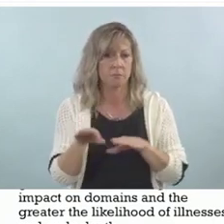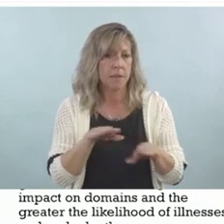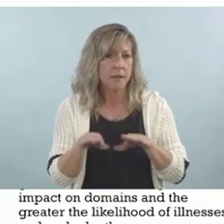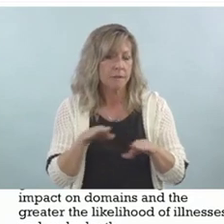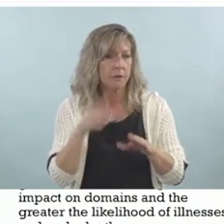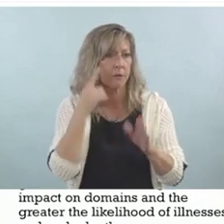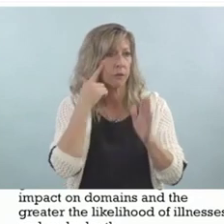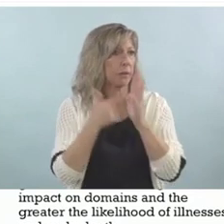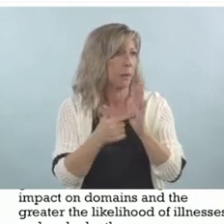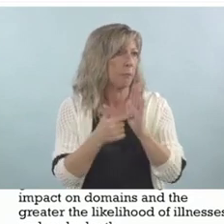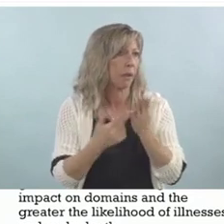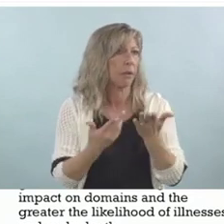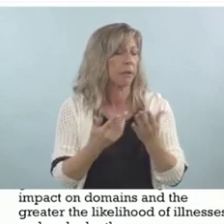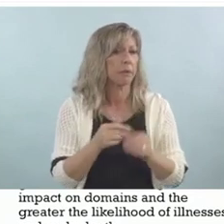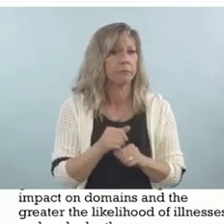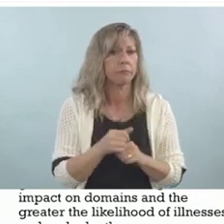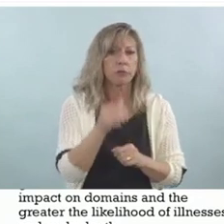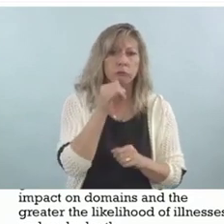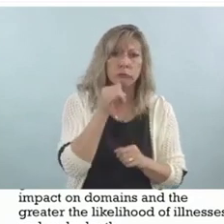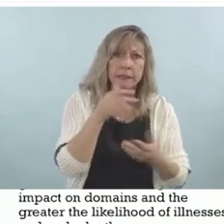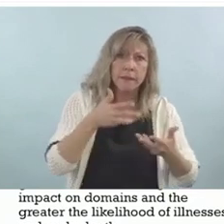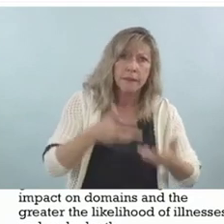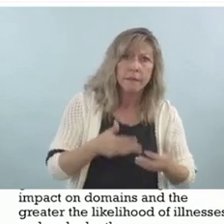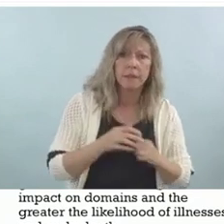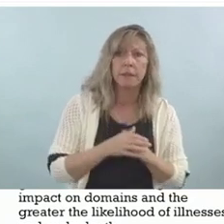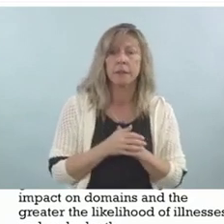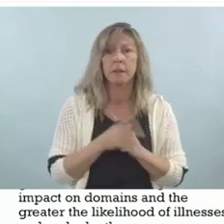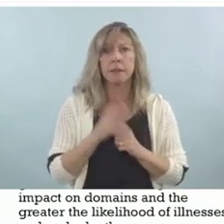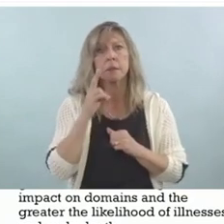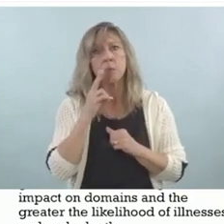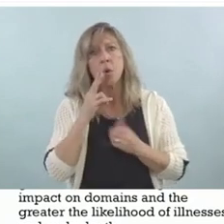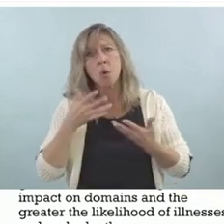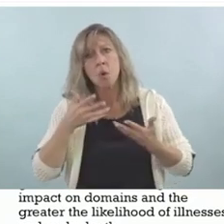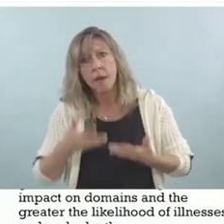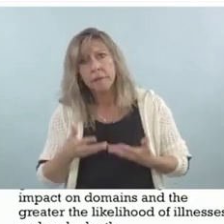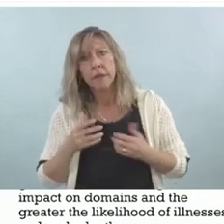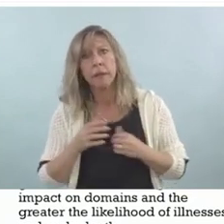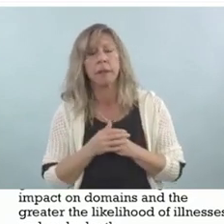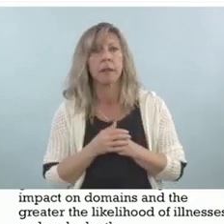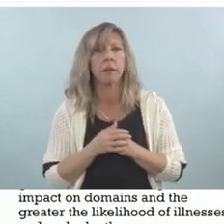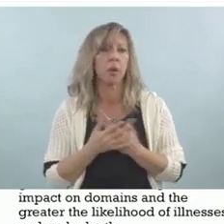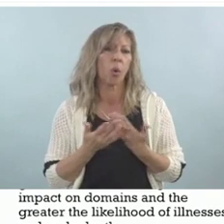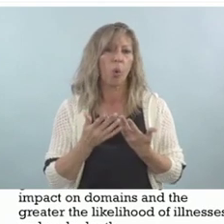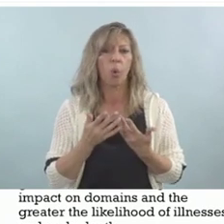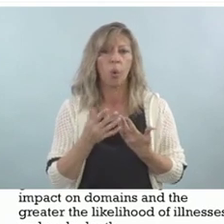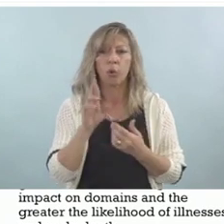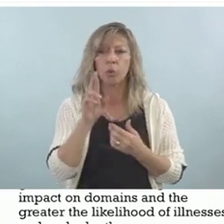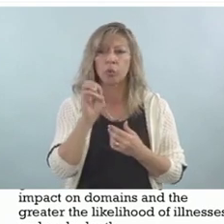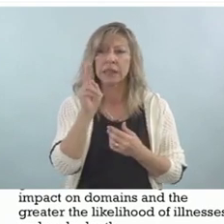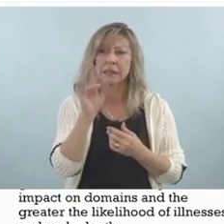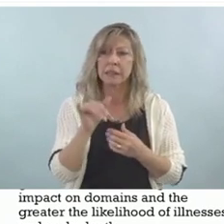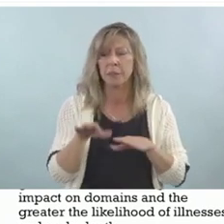heavily or smoke heavily. Maybe a risky behavior like